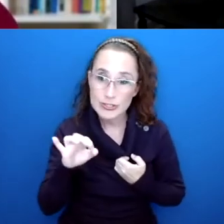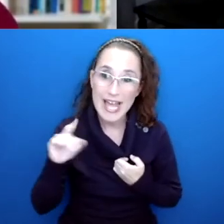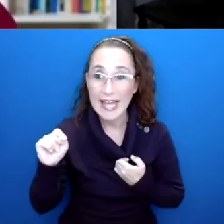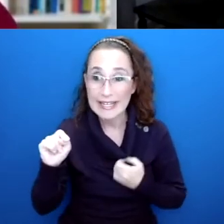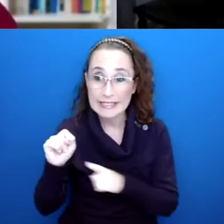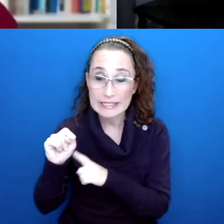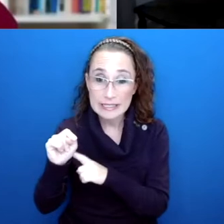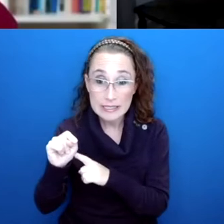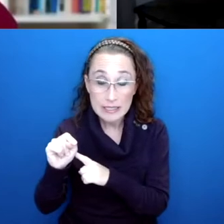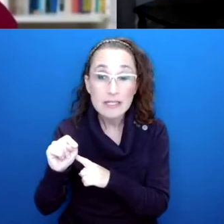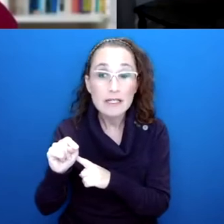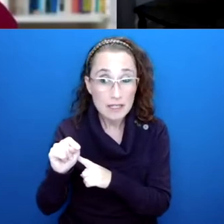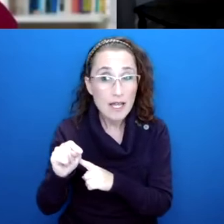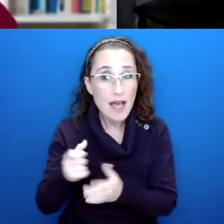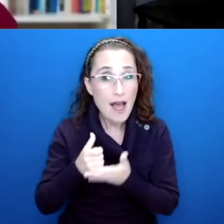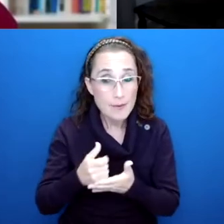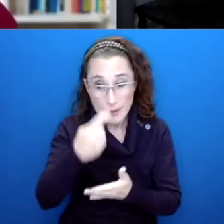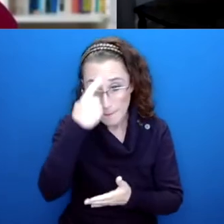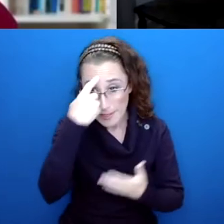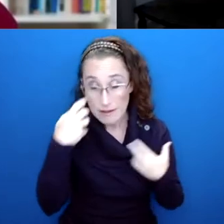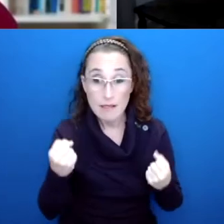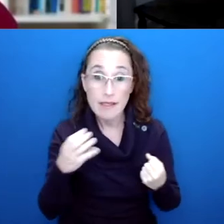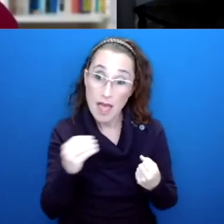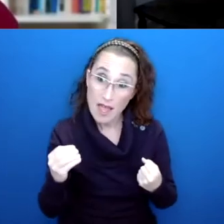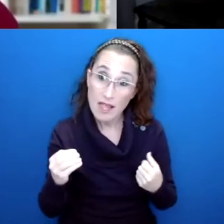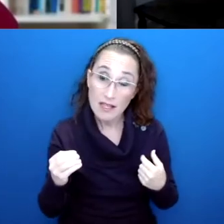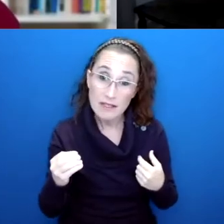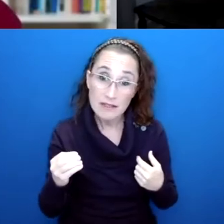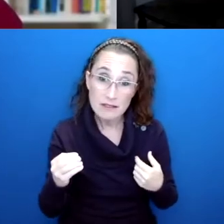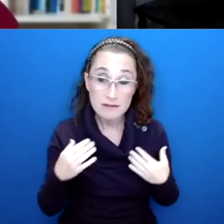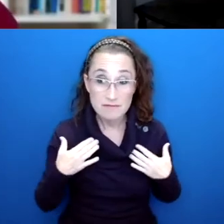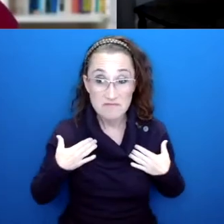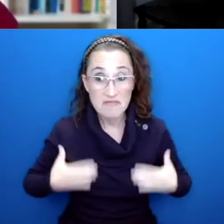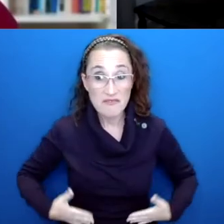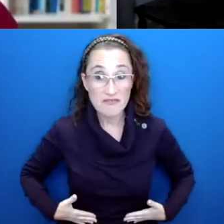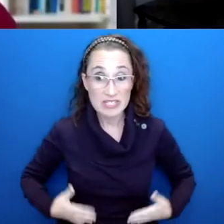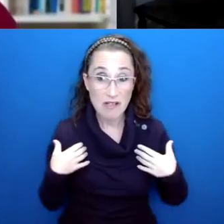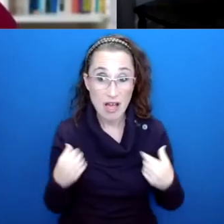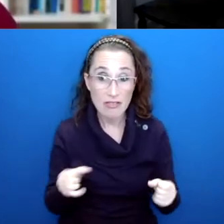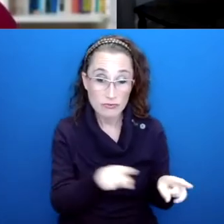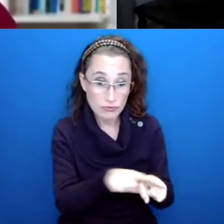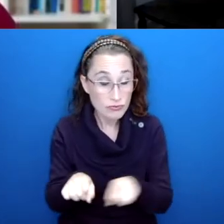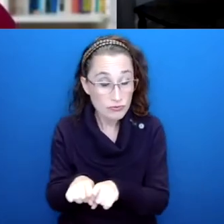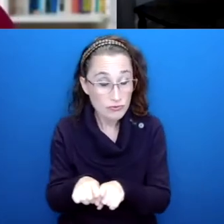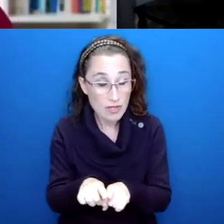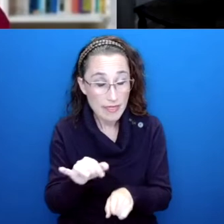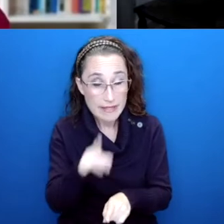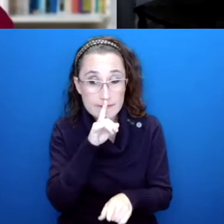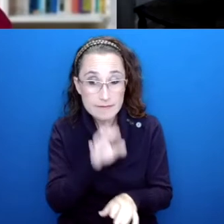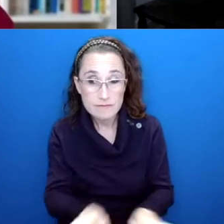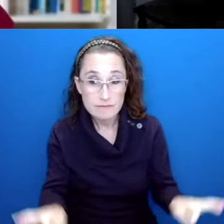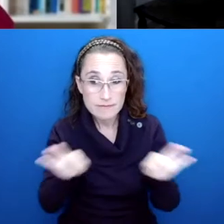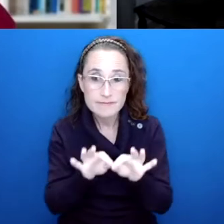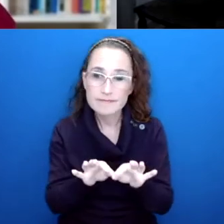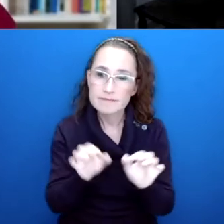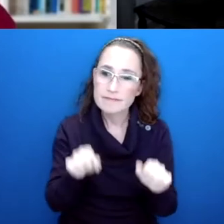only good for our mental health, but it's also really important for how we thrive as physical beings too. Um, so can you, can you